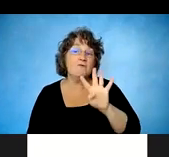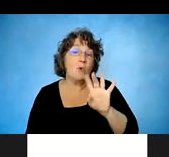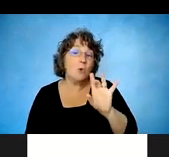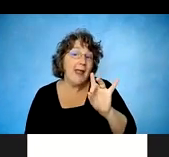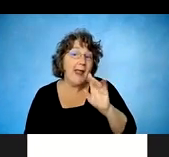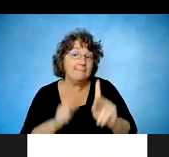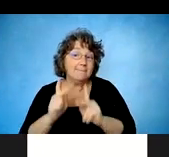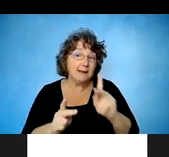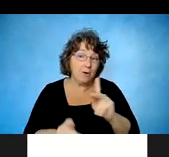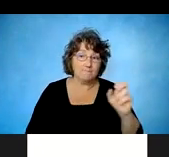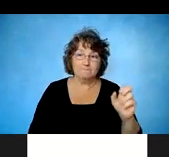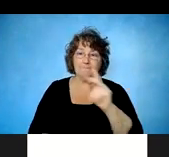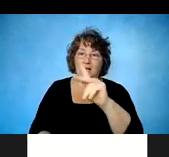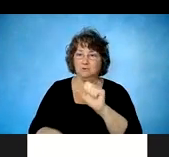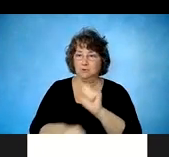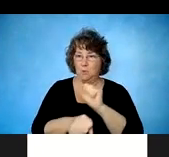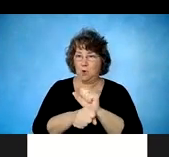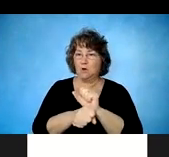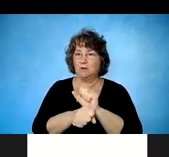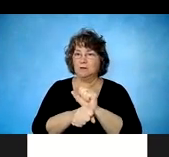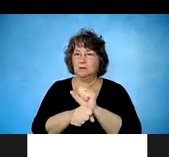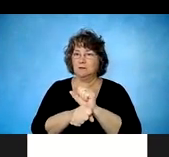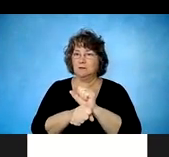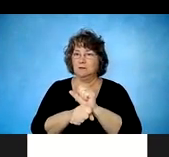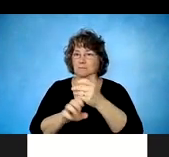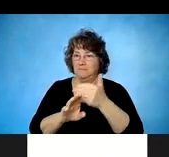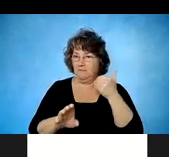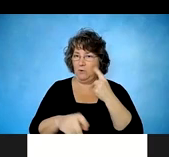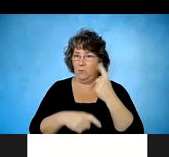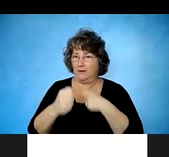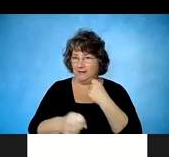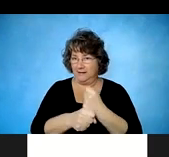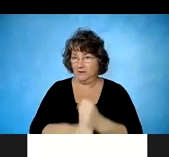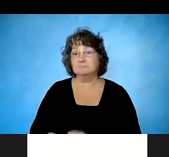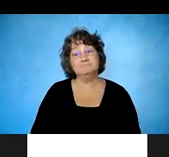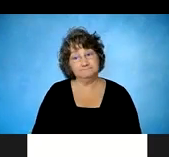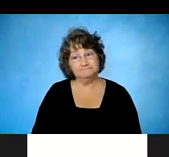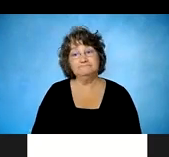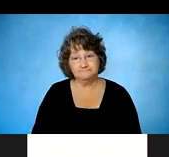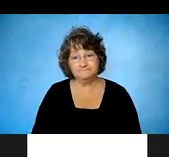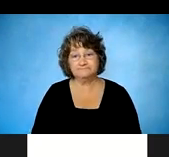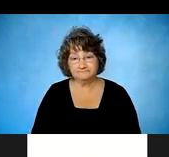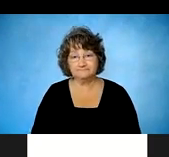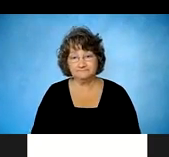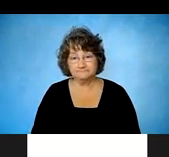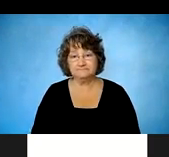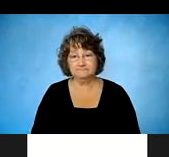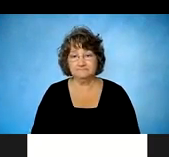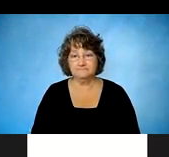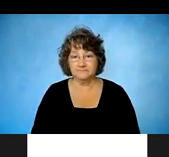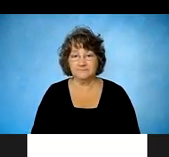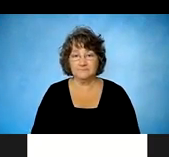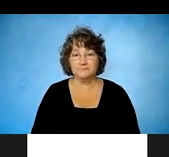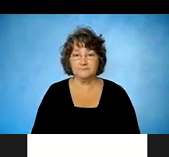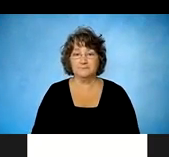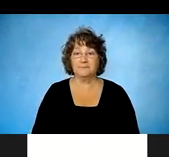rate of, um, individuals, all of our clients combined returning to work within that timeframe. We